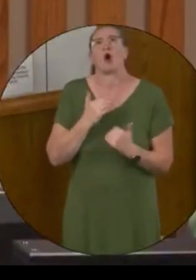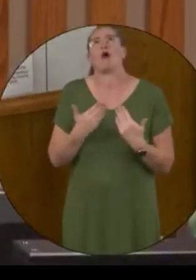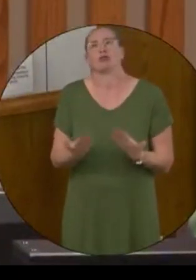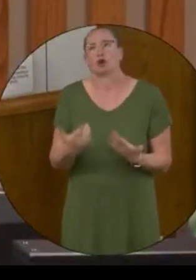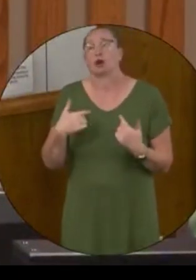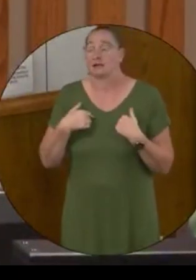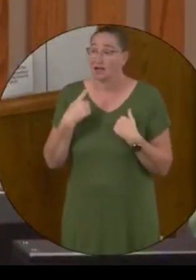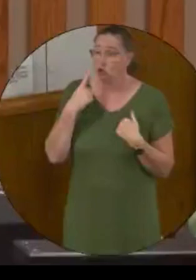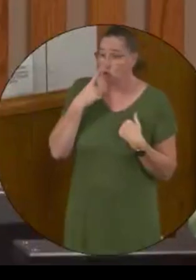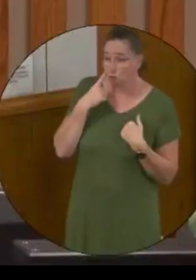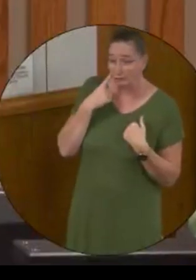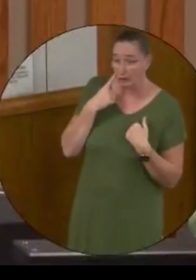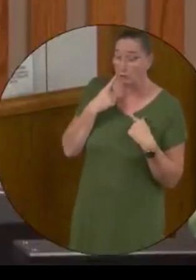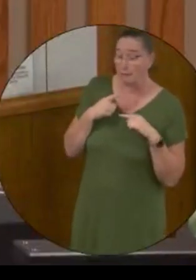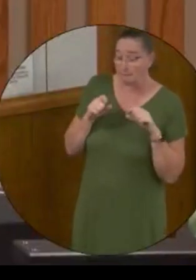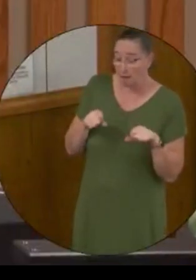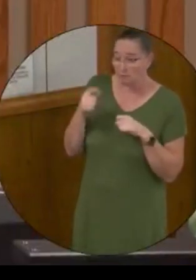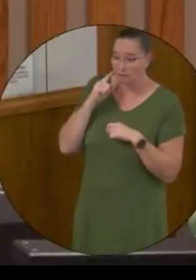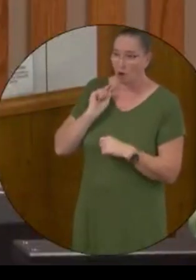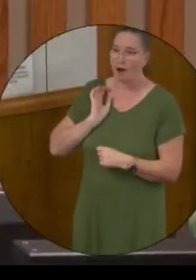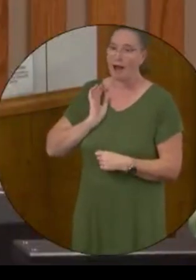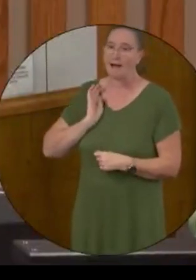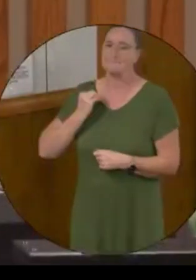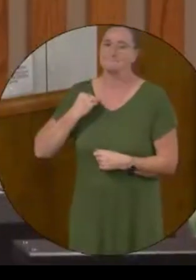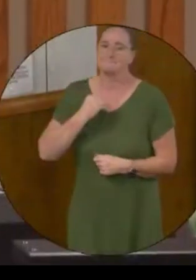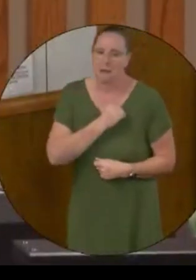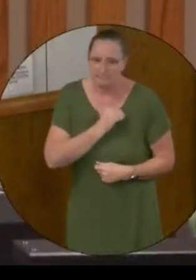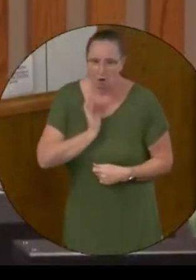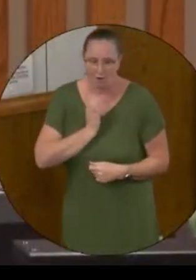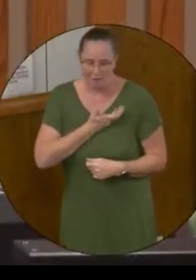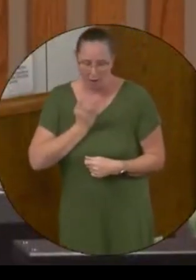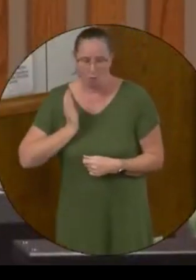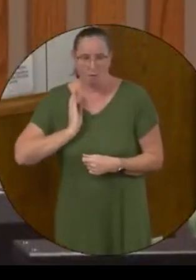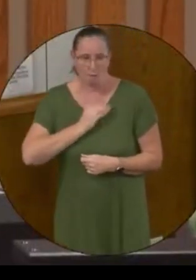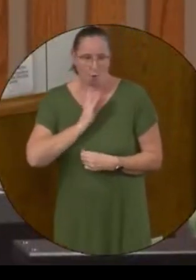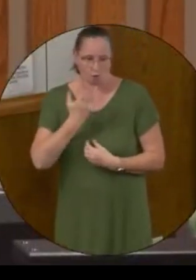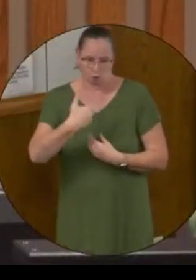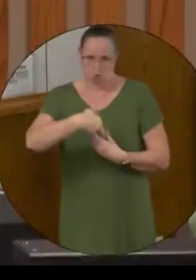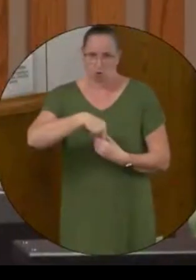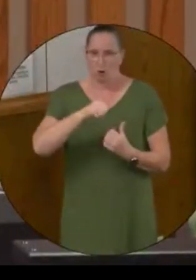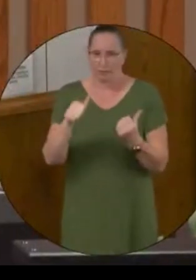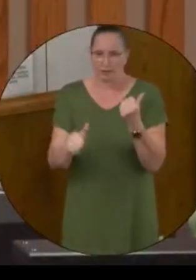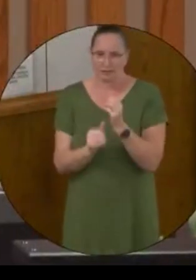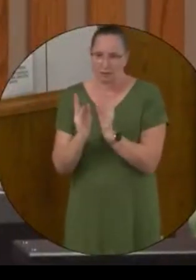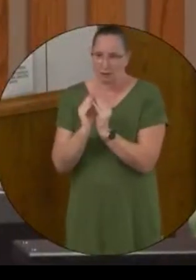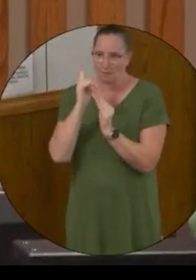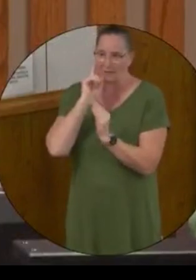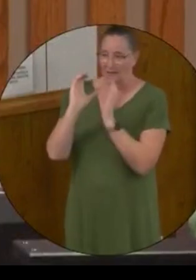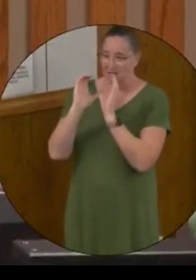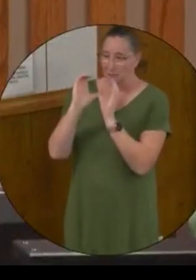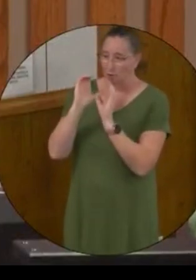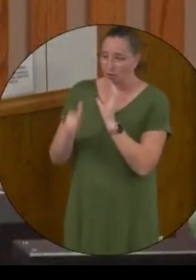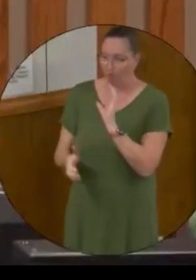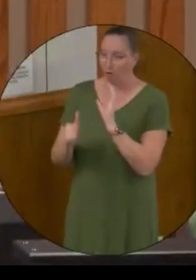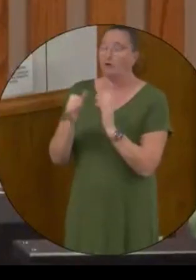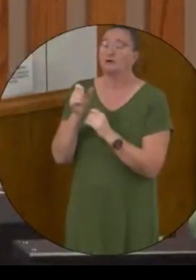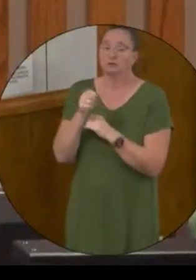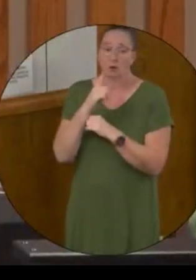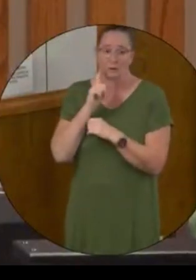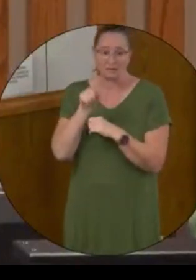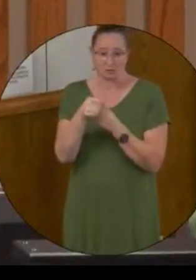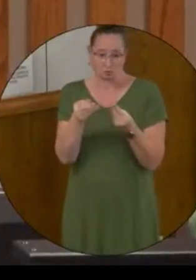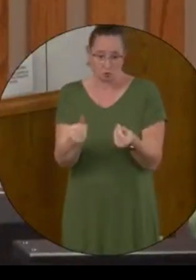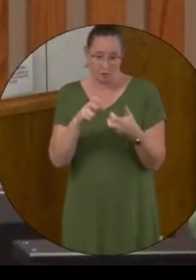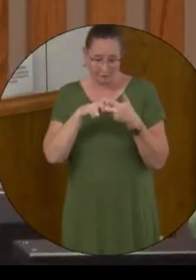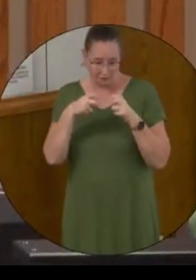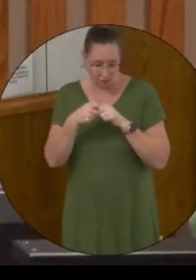said, do you think it would be possible for a member of our board to join the subcommittee because I feel there is a bit of a communication gap. We need to solve this